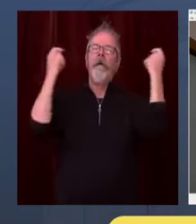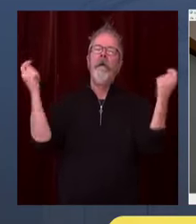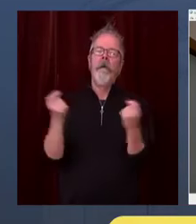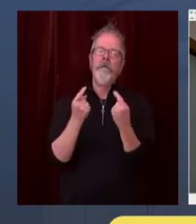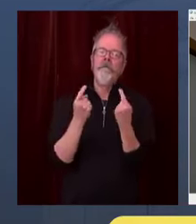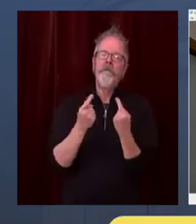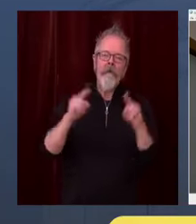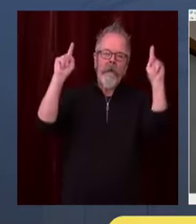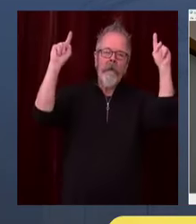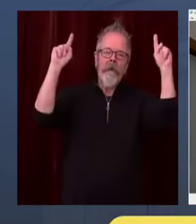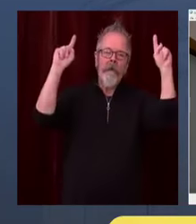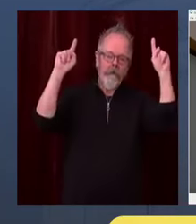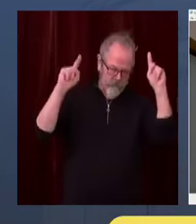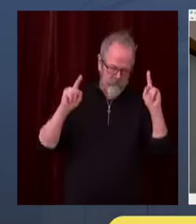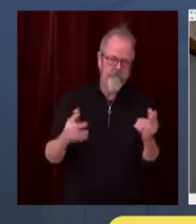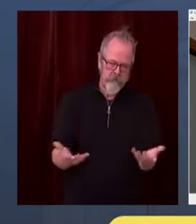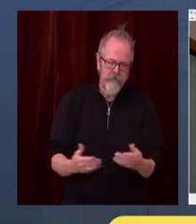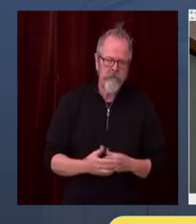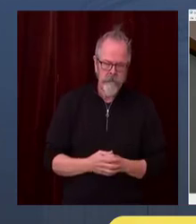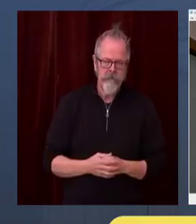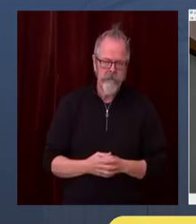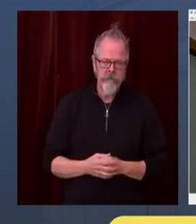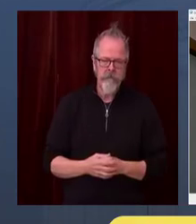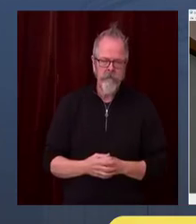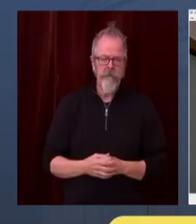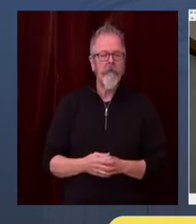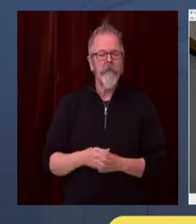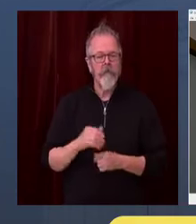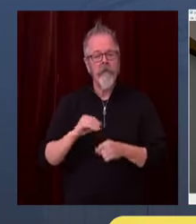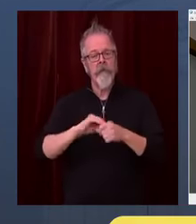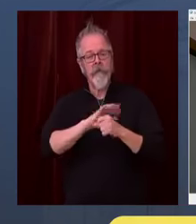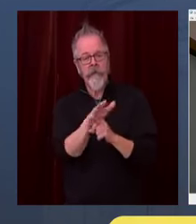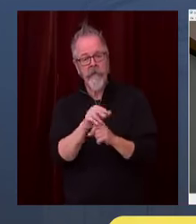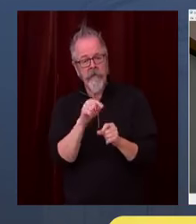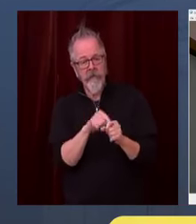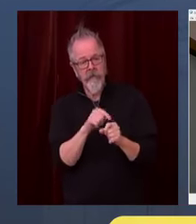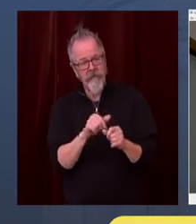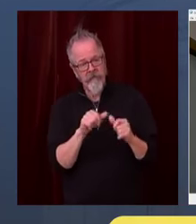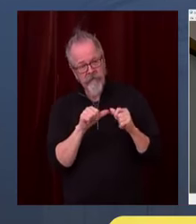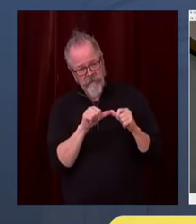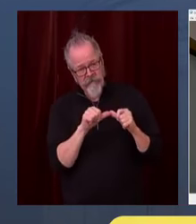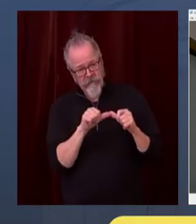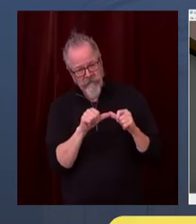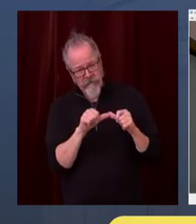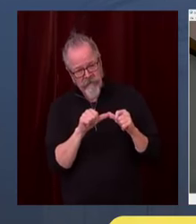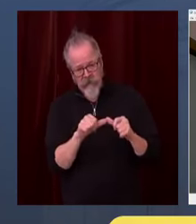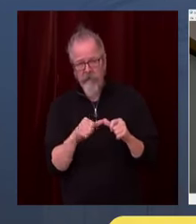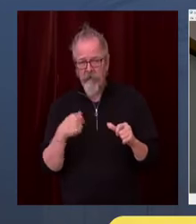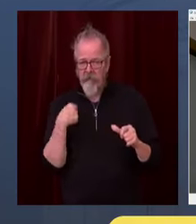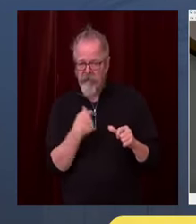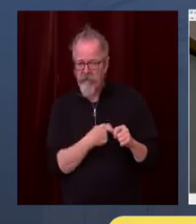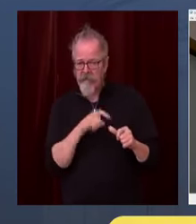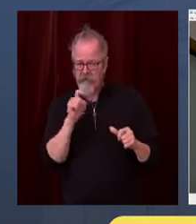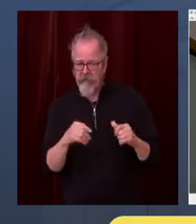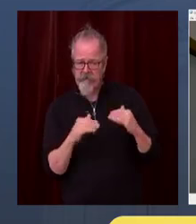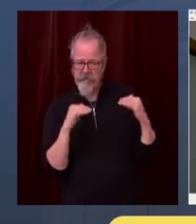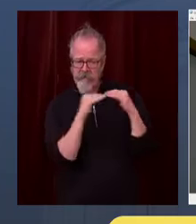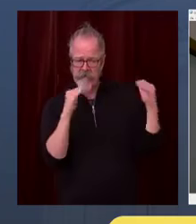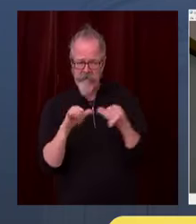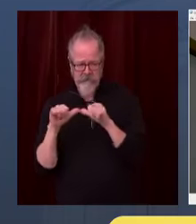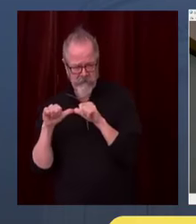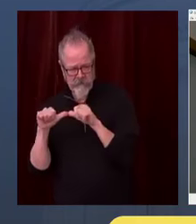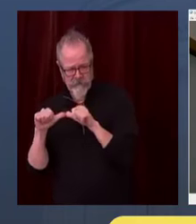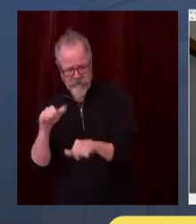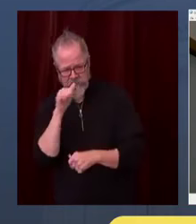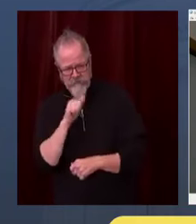unrelenting. I want to thank everybody who has done so much to get us to where we are. I want to urge everyone in the City